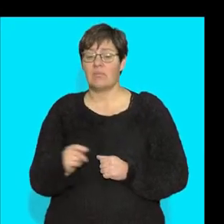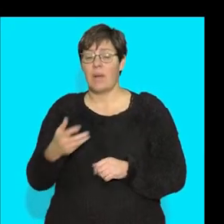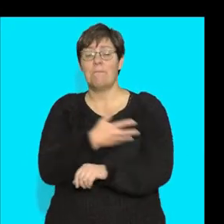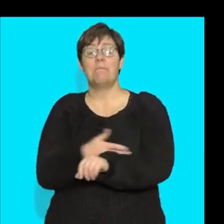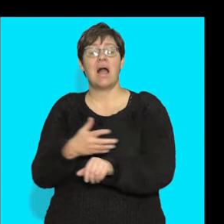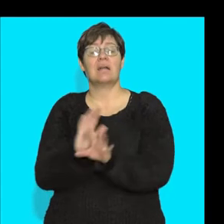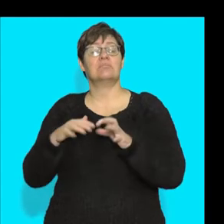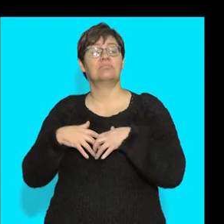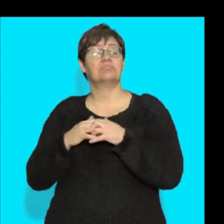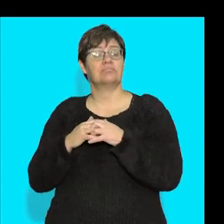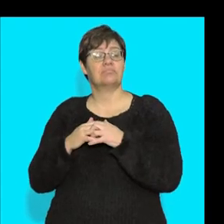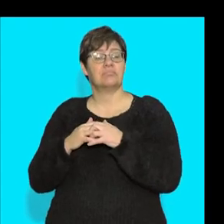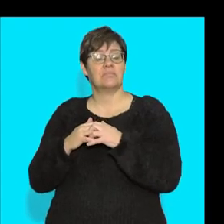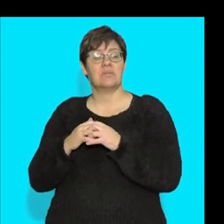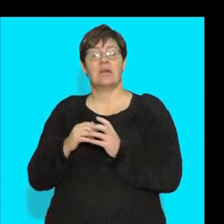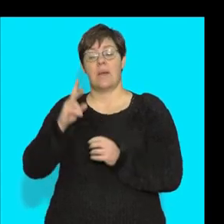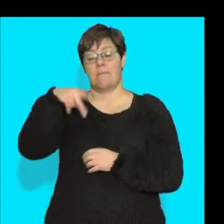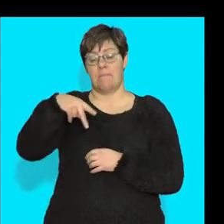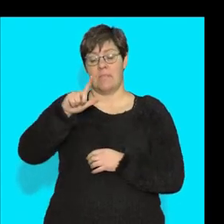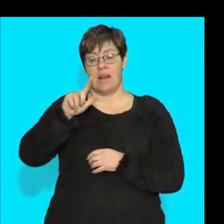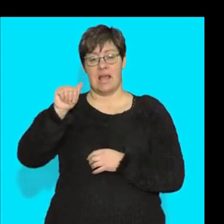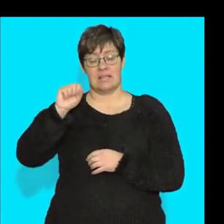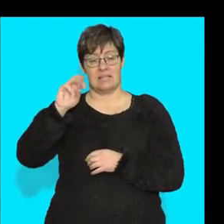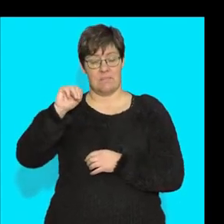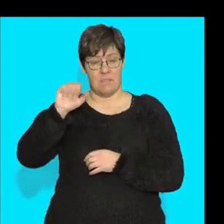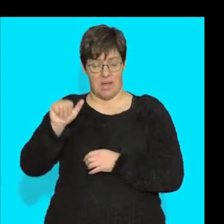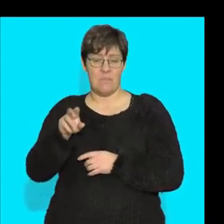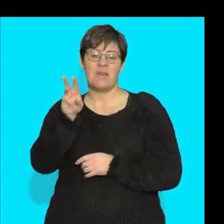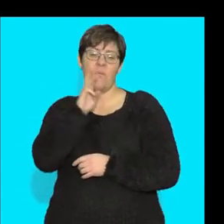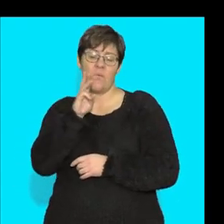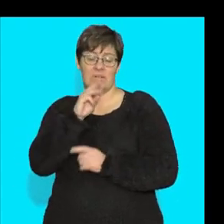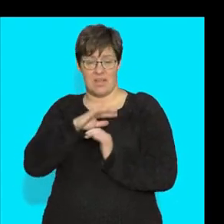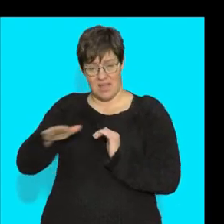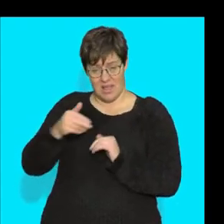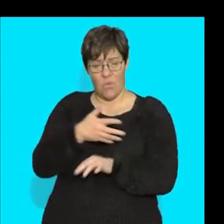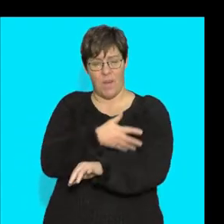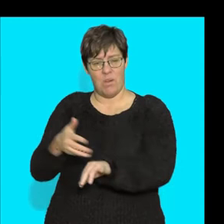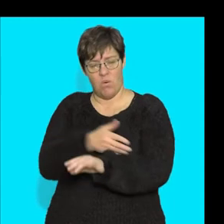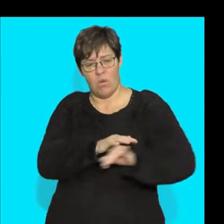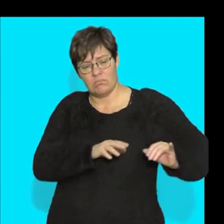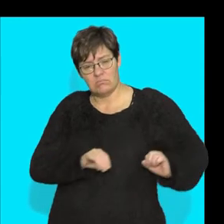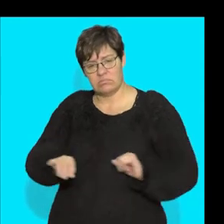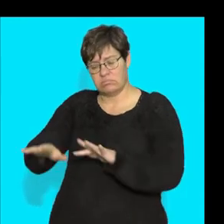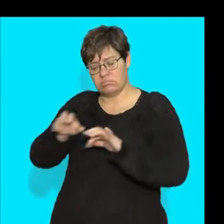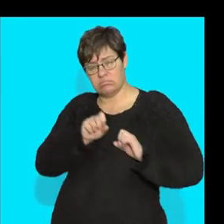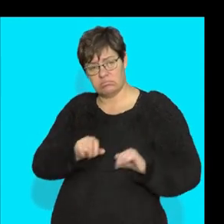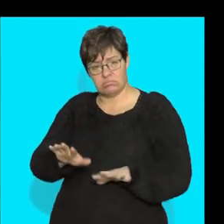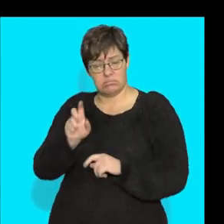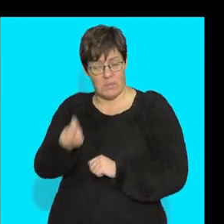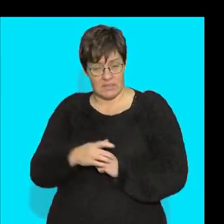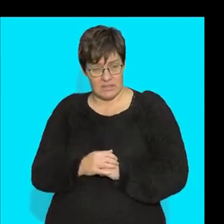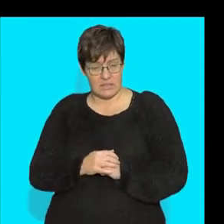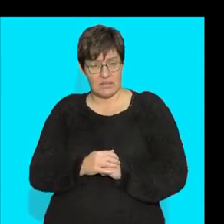Blood is made up of the blood plasma, which is the liquid part because blood needs to flow. But